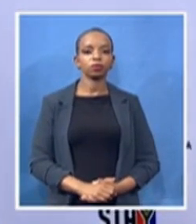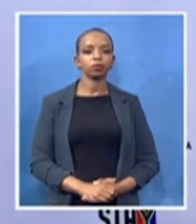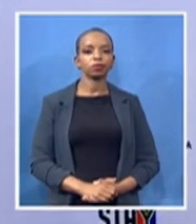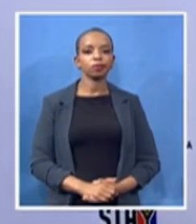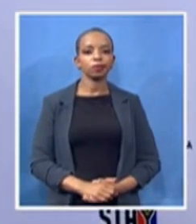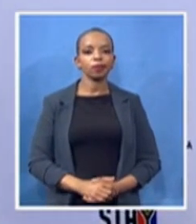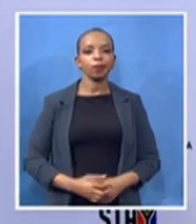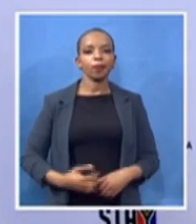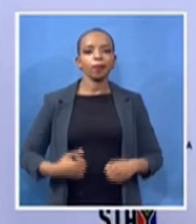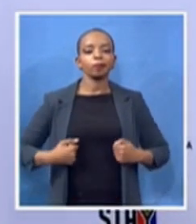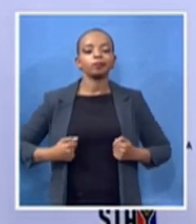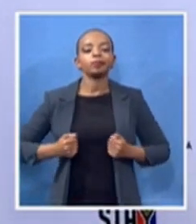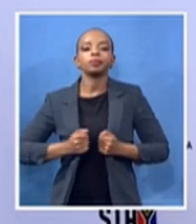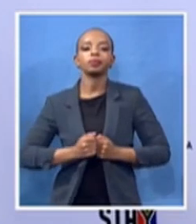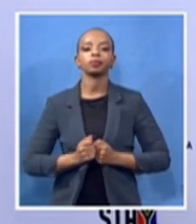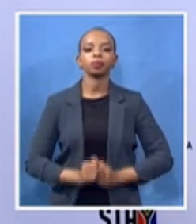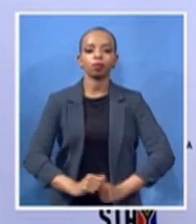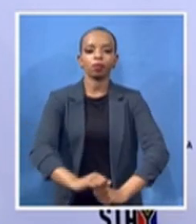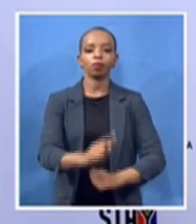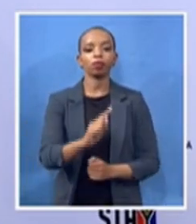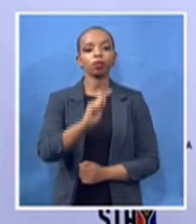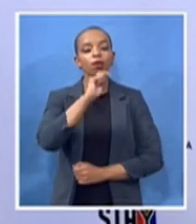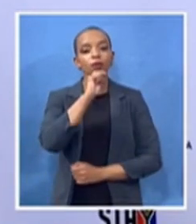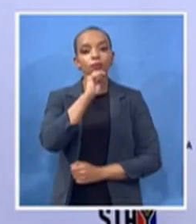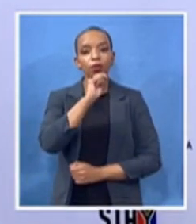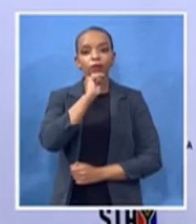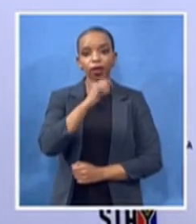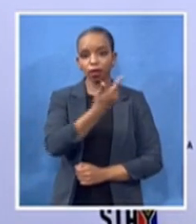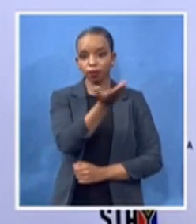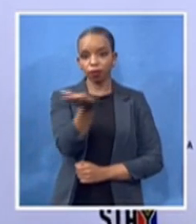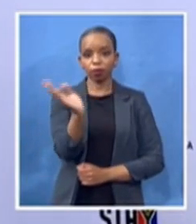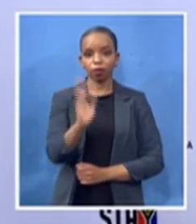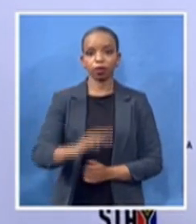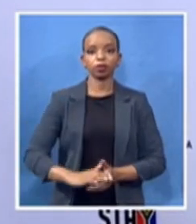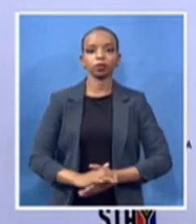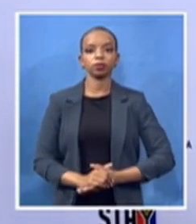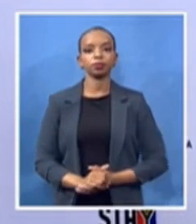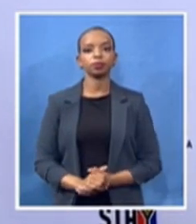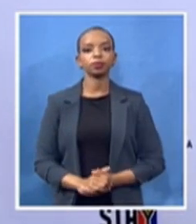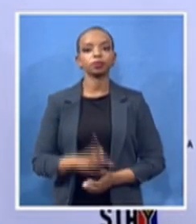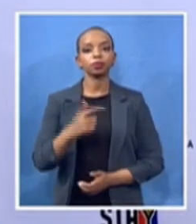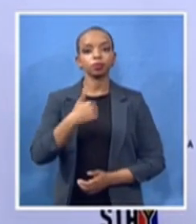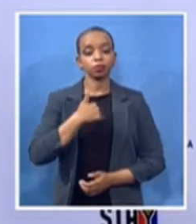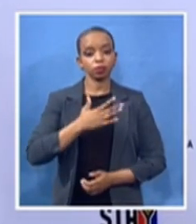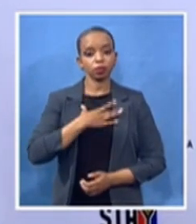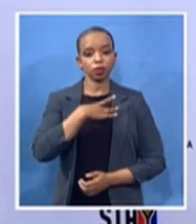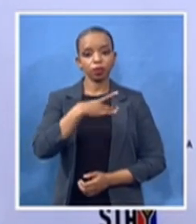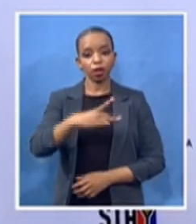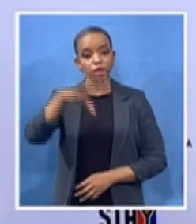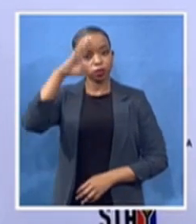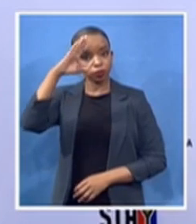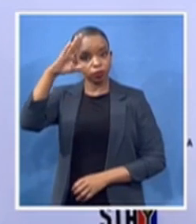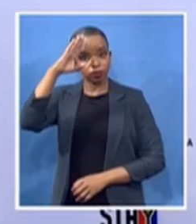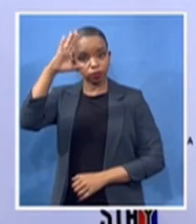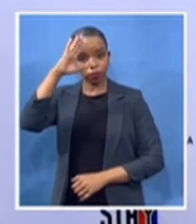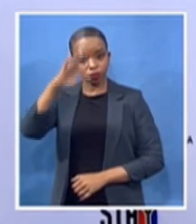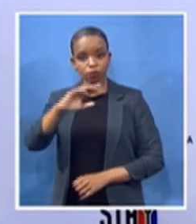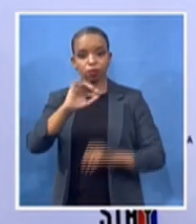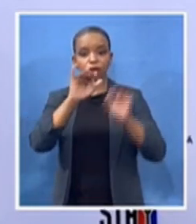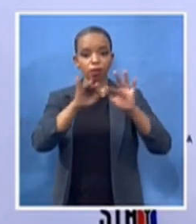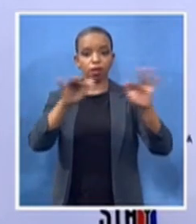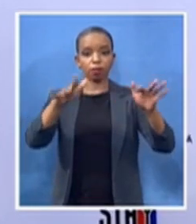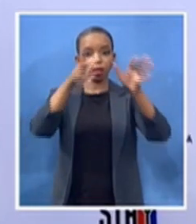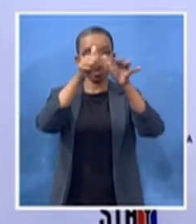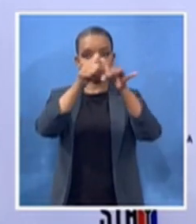i'd like to greet all the dignitaries in the house and all the guests that we have this morning all protocol